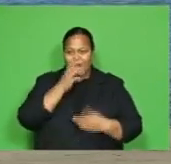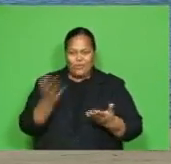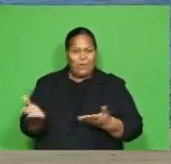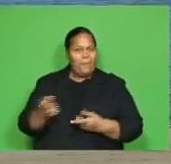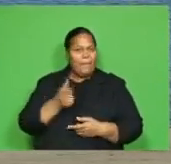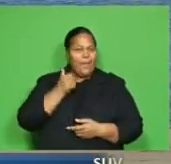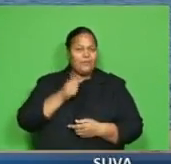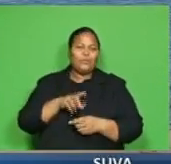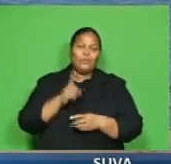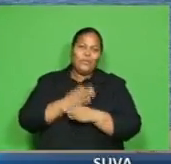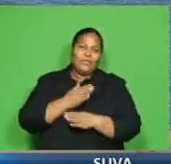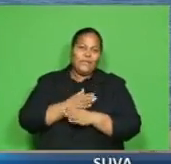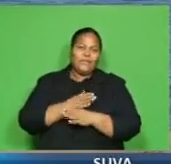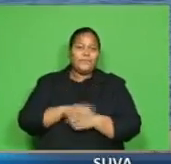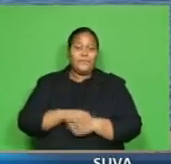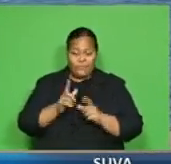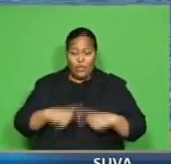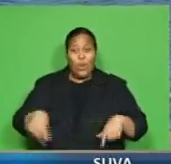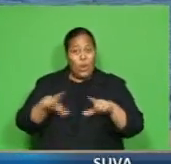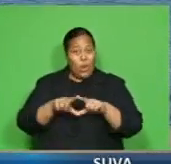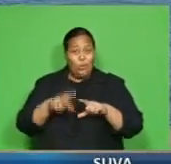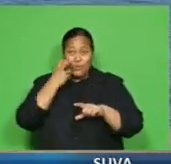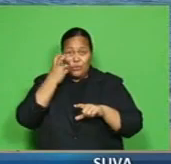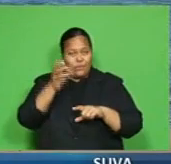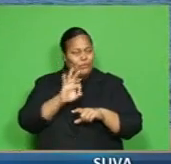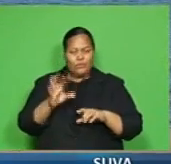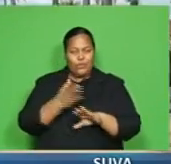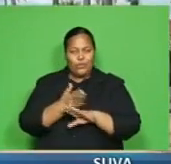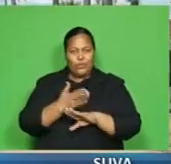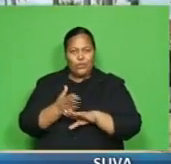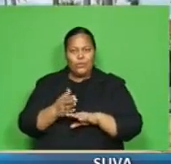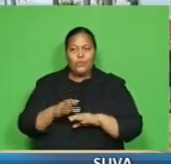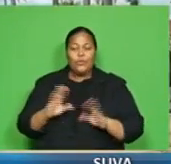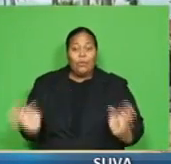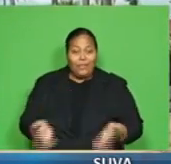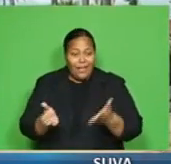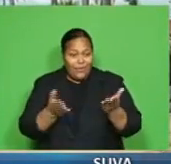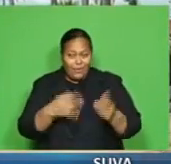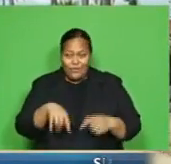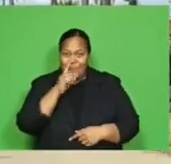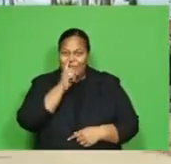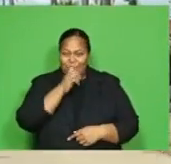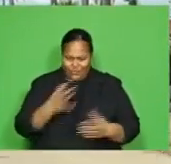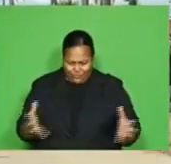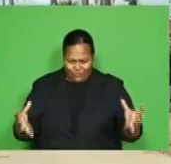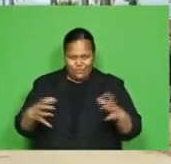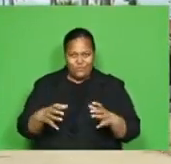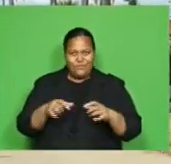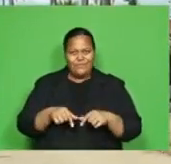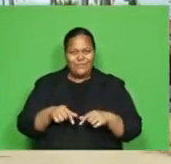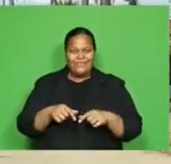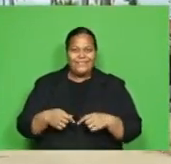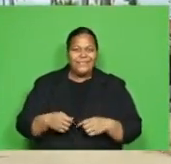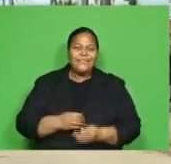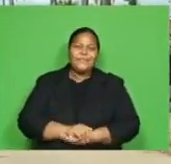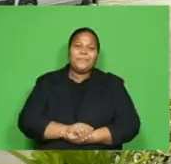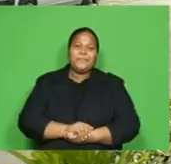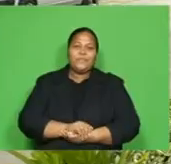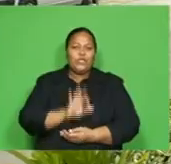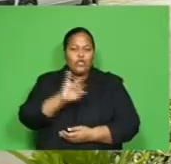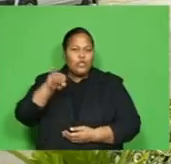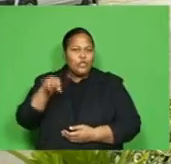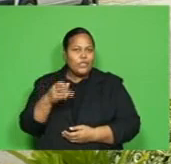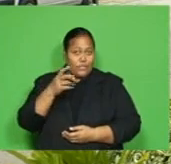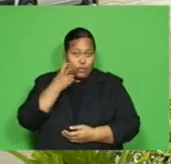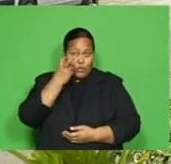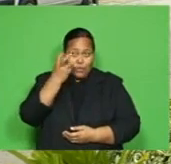Domestic tourism is not new, and Fijians are being urged to band together to get not just tourism, but the whole country out